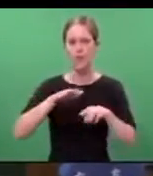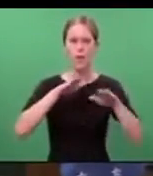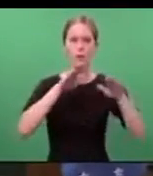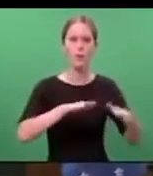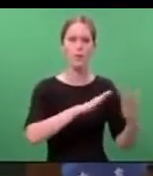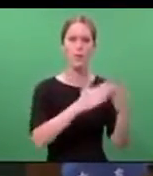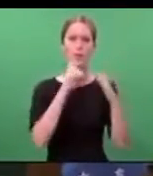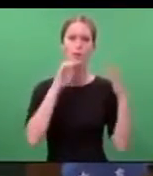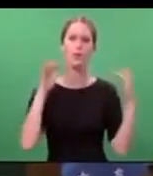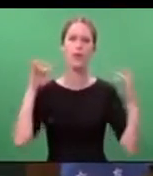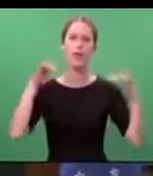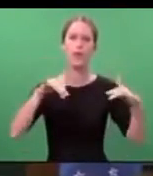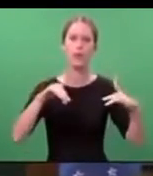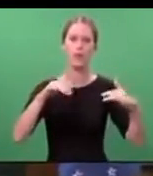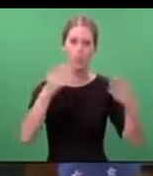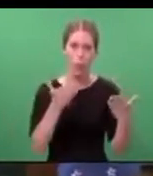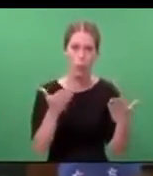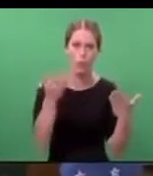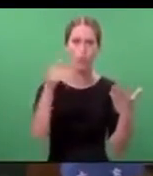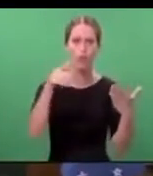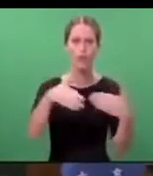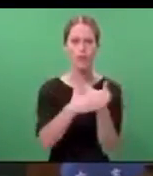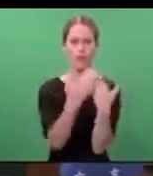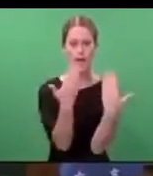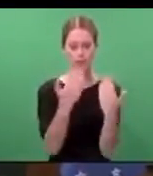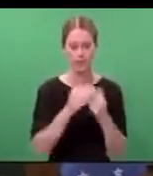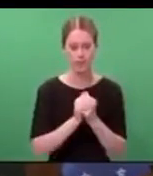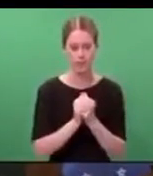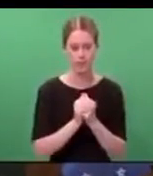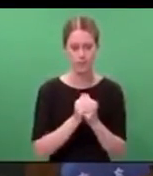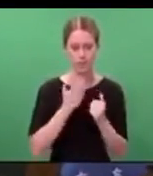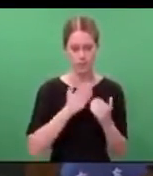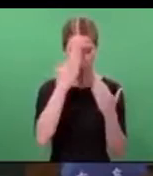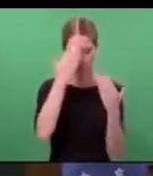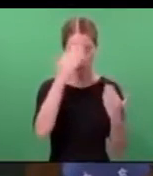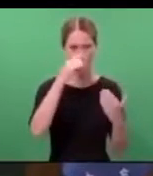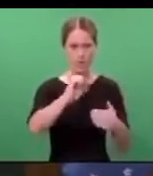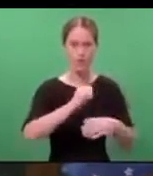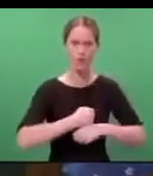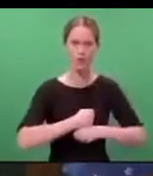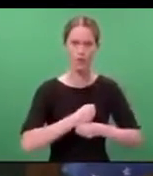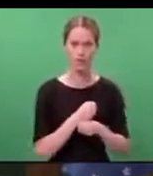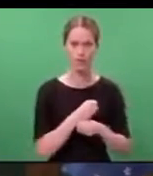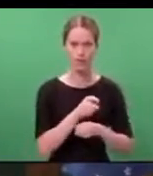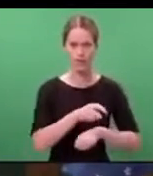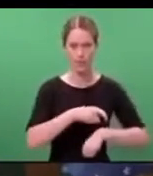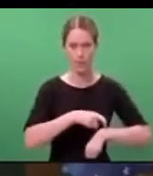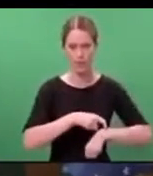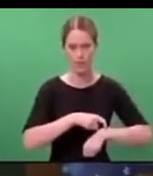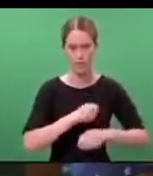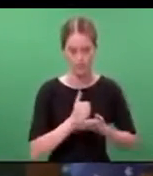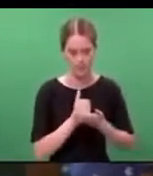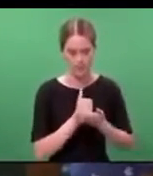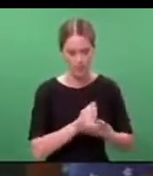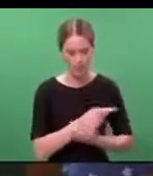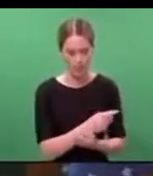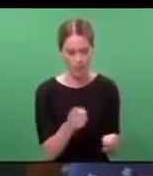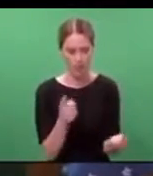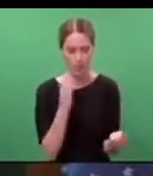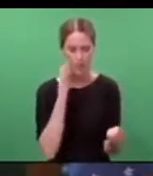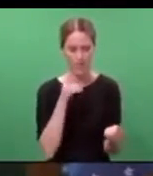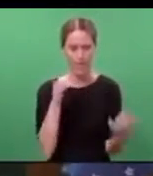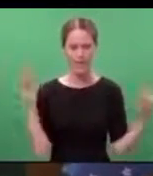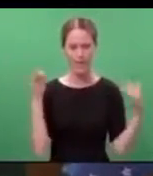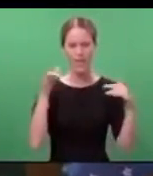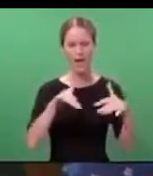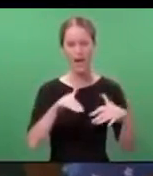worship on that day. Let us acknowledge their grief as they do. Let's support them as they gather